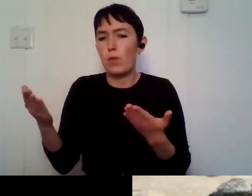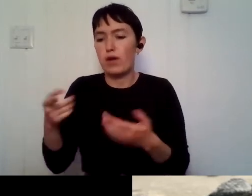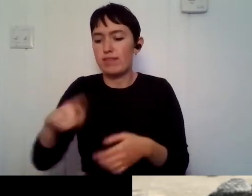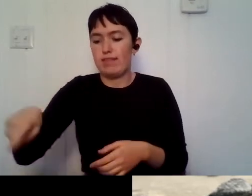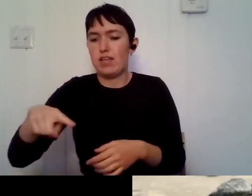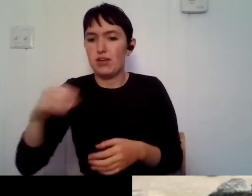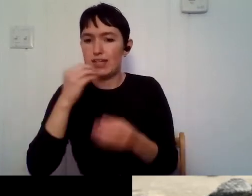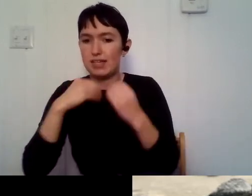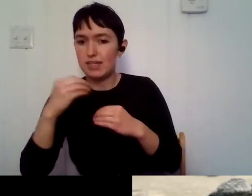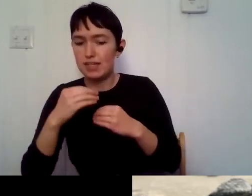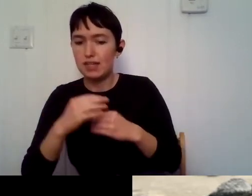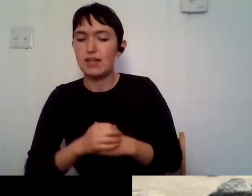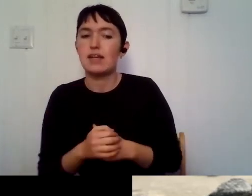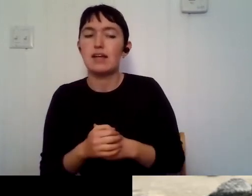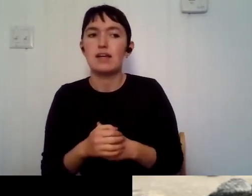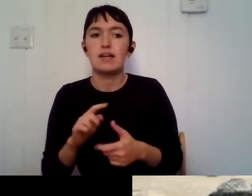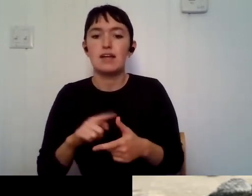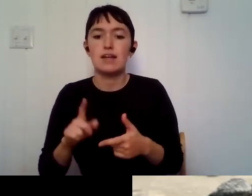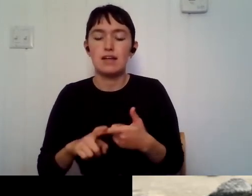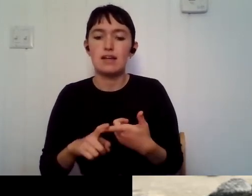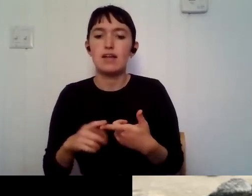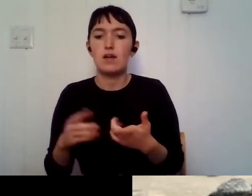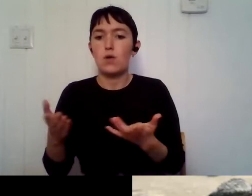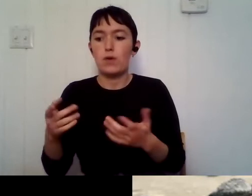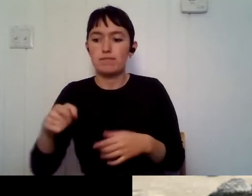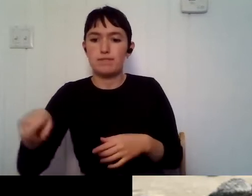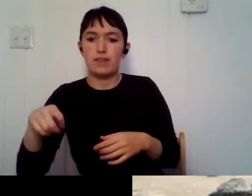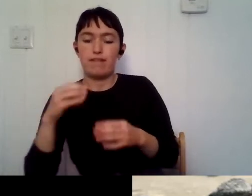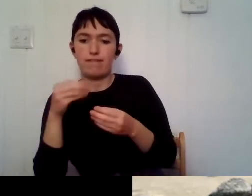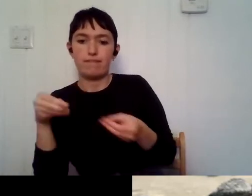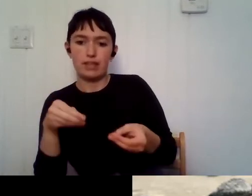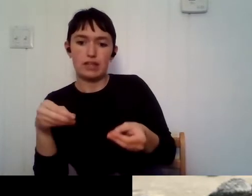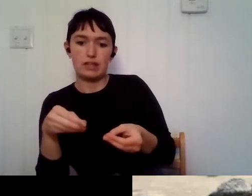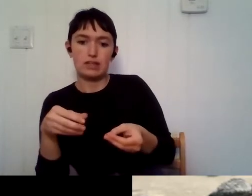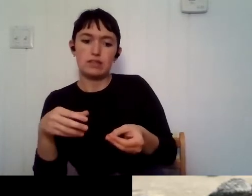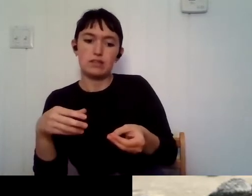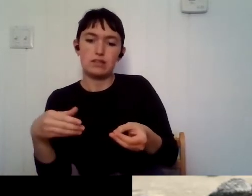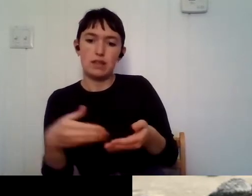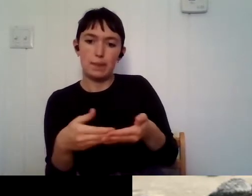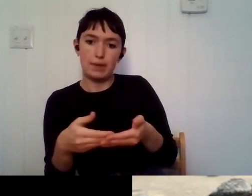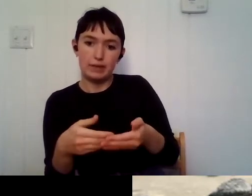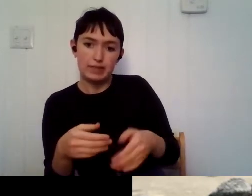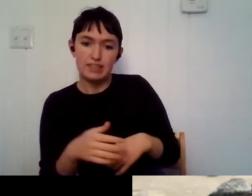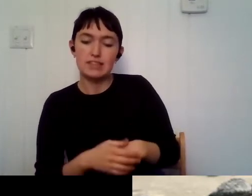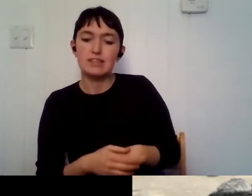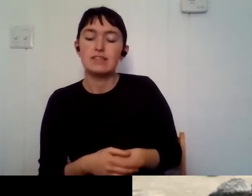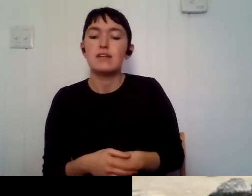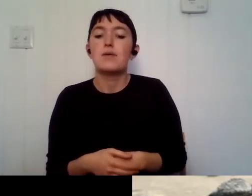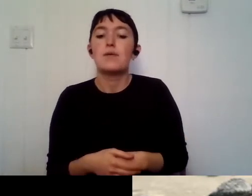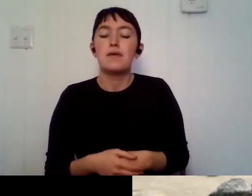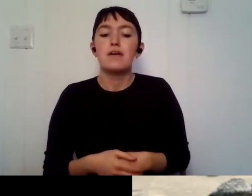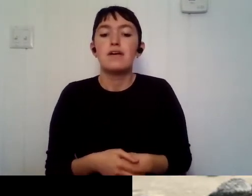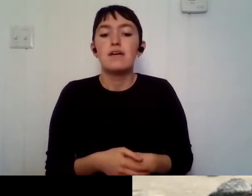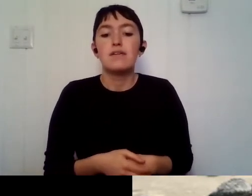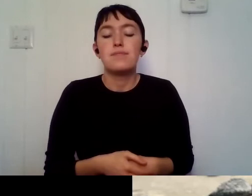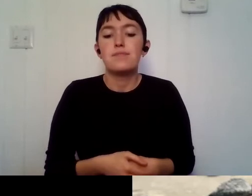or, and what they're eating and feeding the offspring and comparing that to what's available, um, throughout the whole marsh. And then, um,